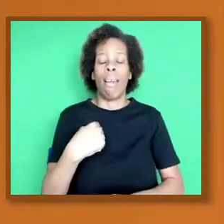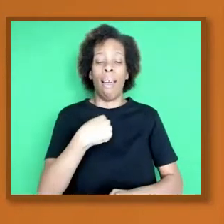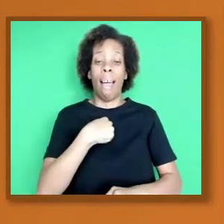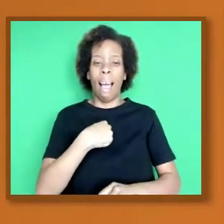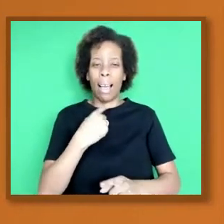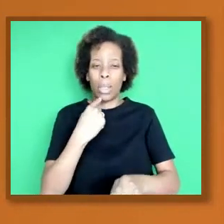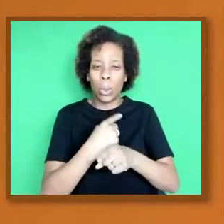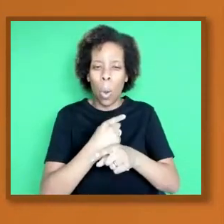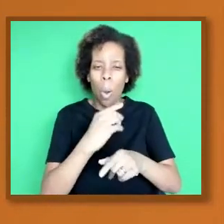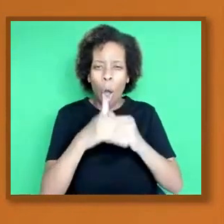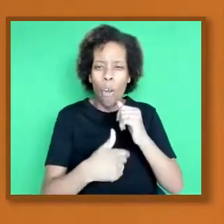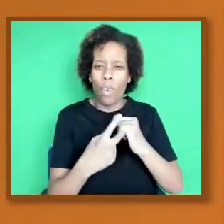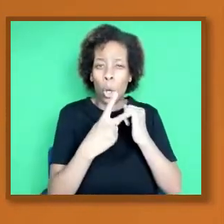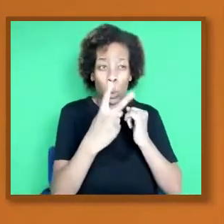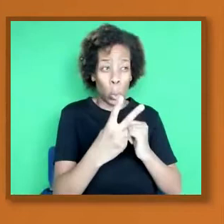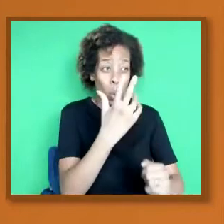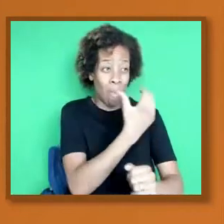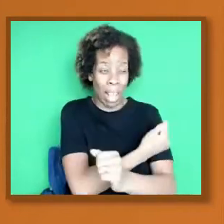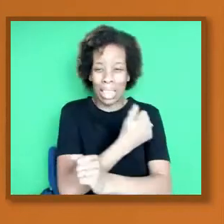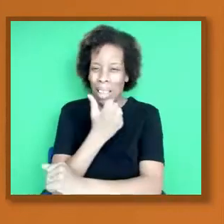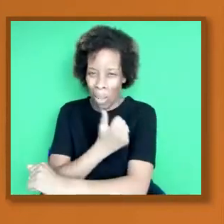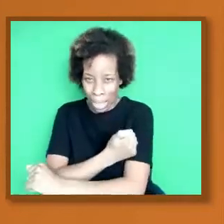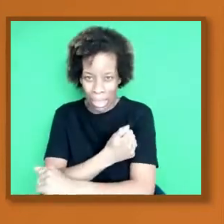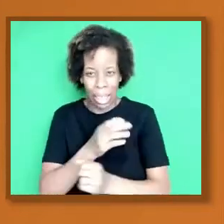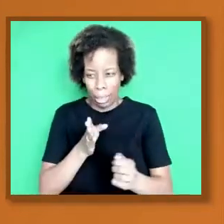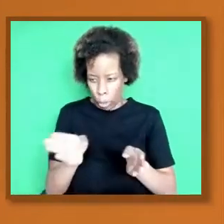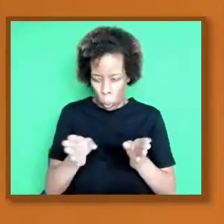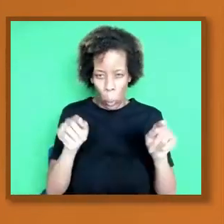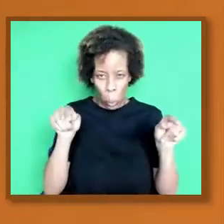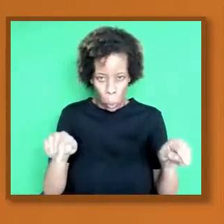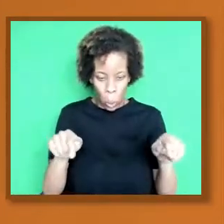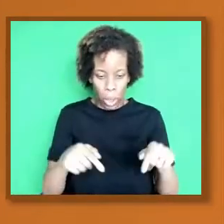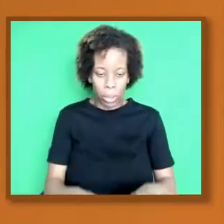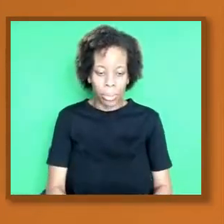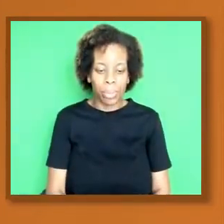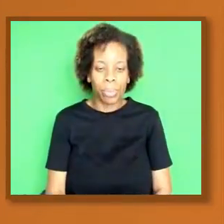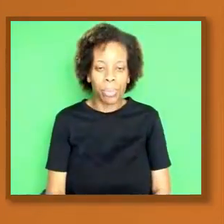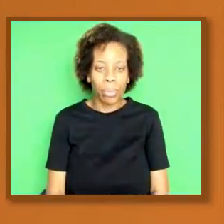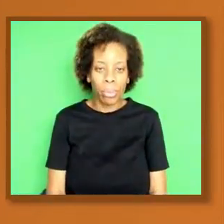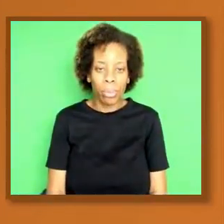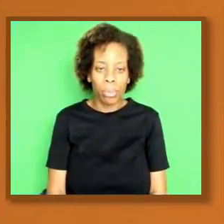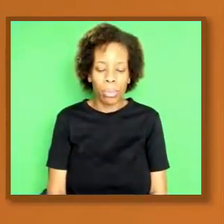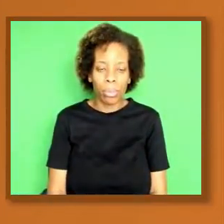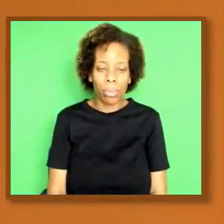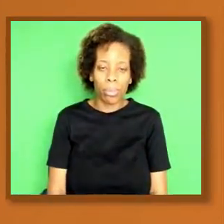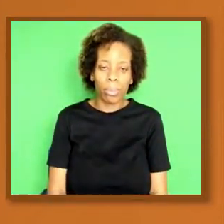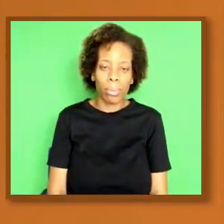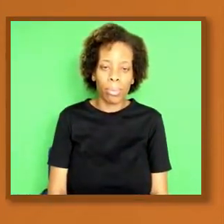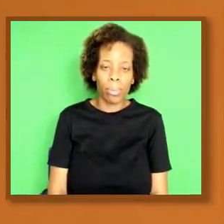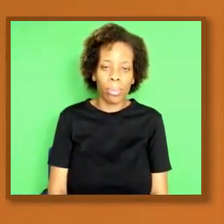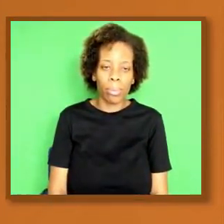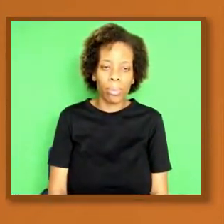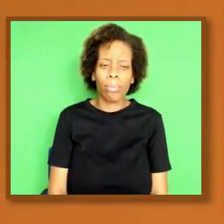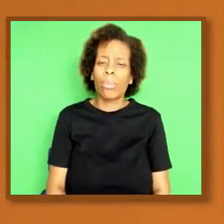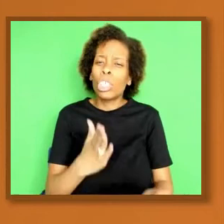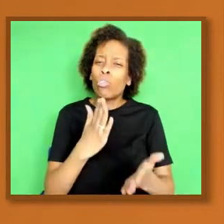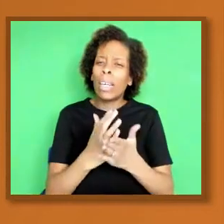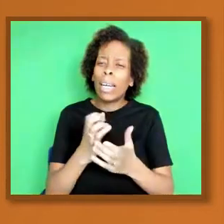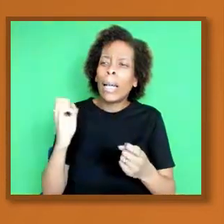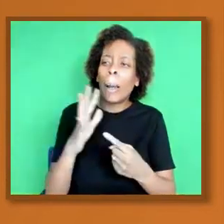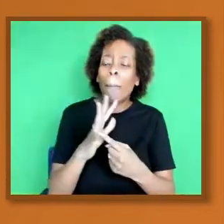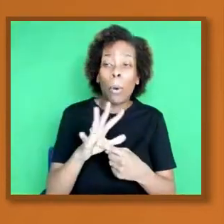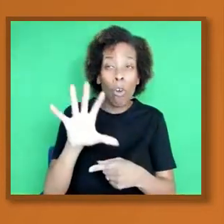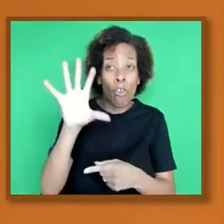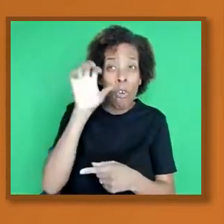So I want... There's certain biological principles that I think is really important. Messenger RNA